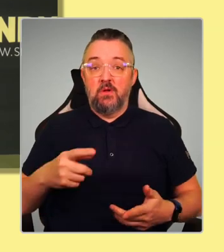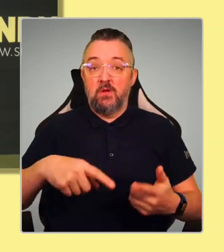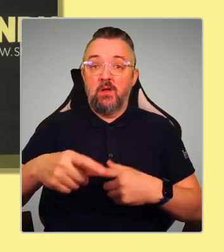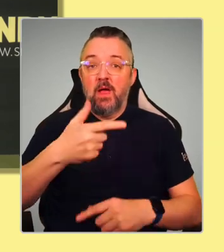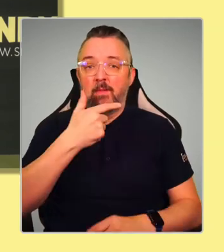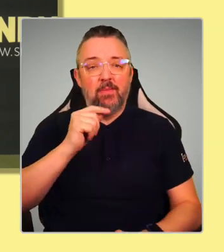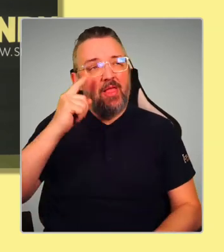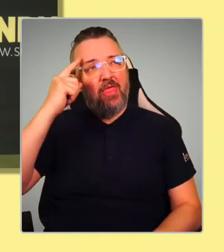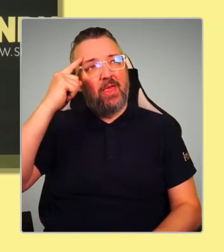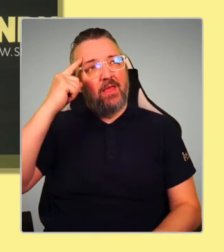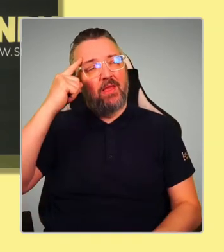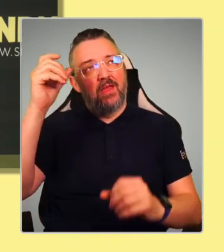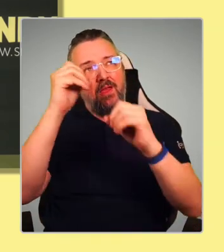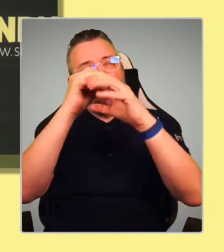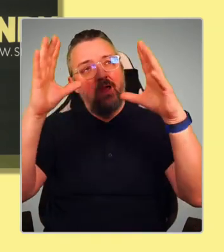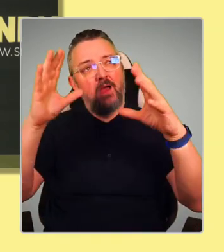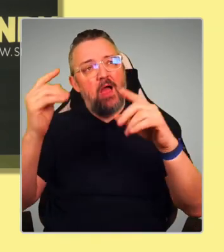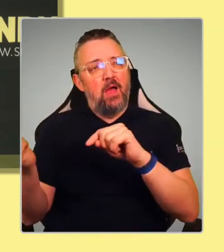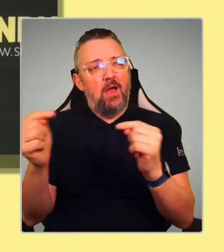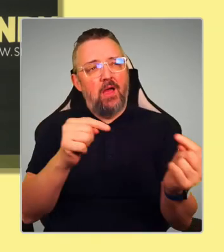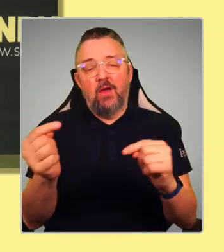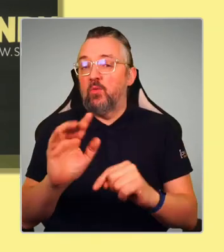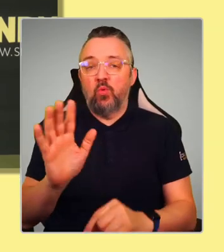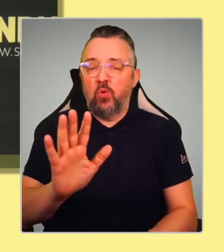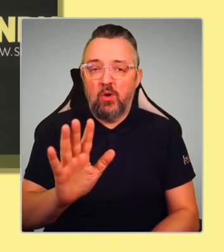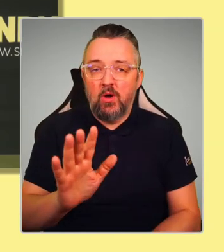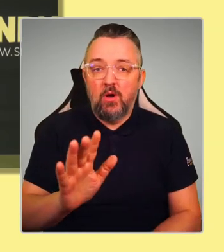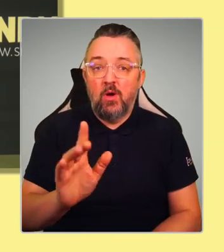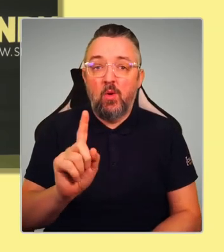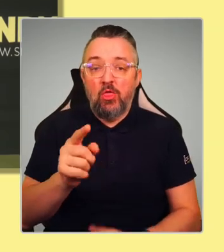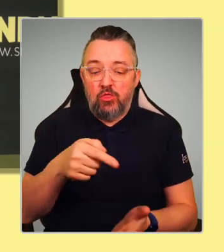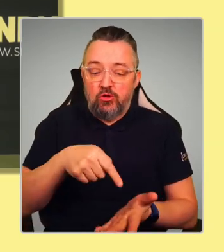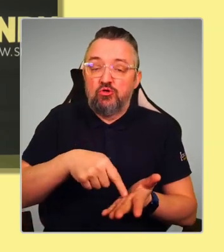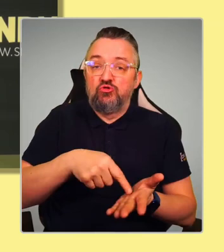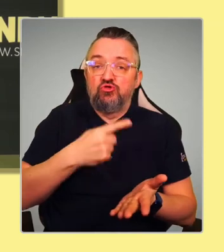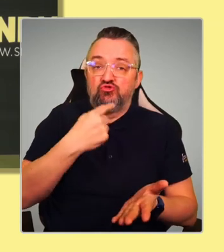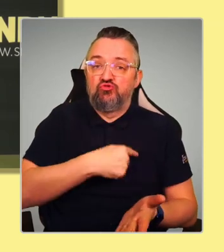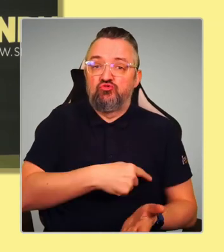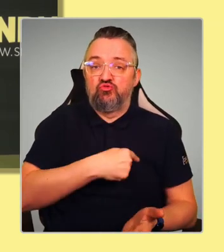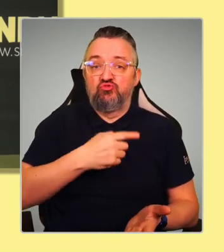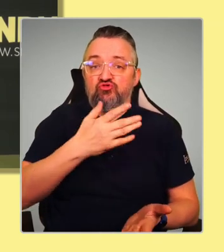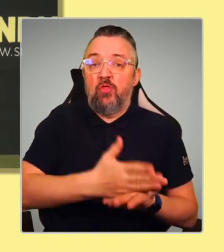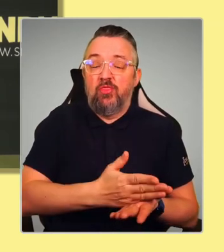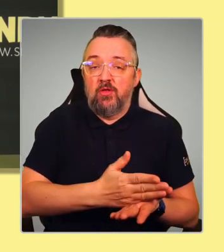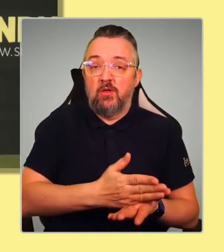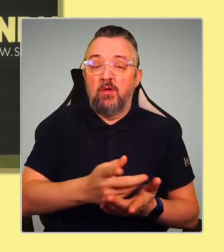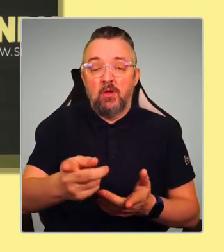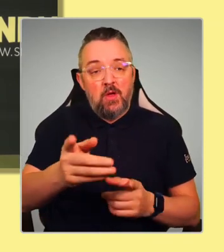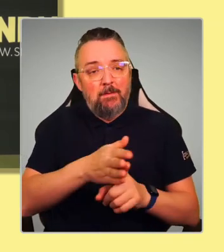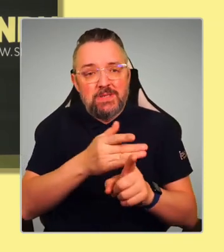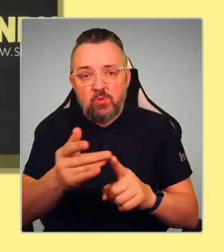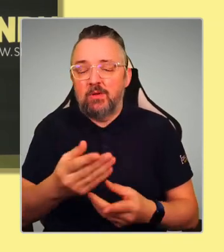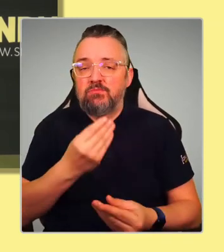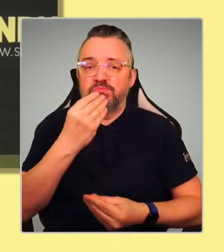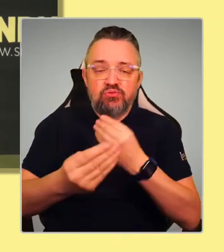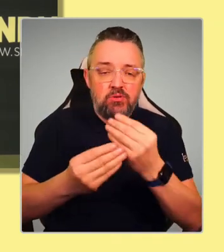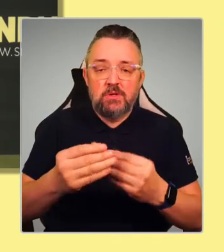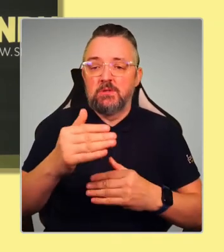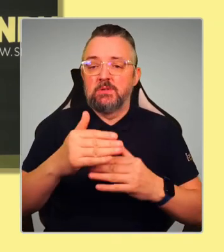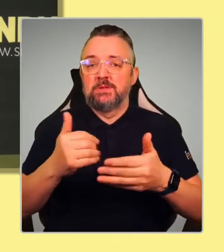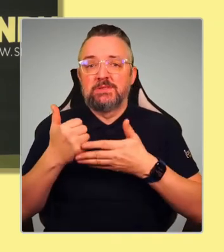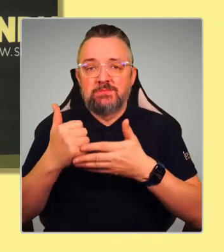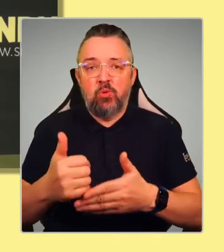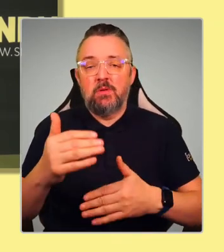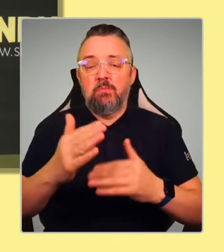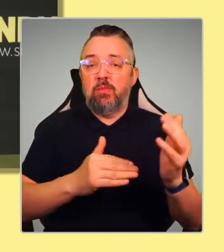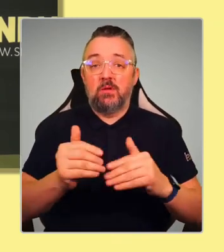constitutional arguments, but by that truth, persuade them, build up the support. And there's nothing that can